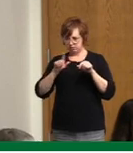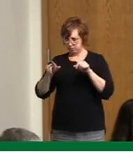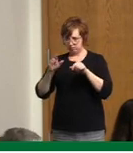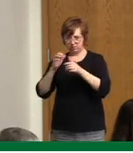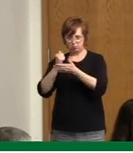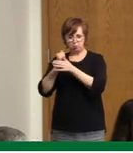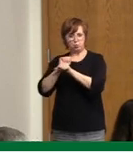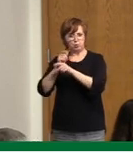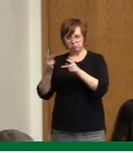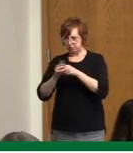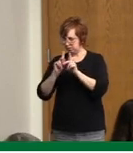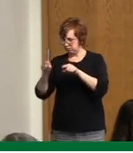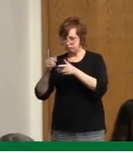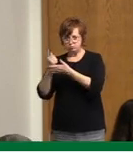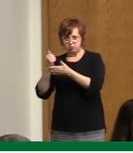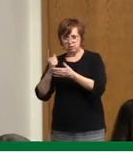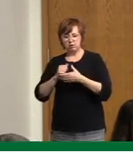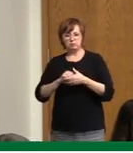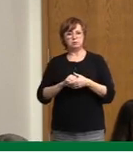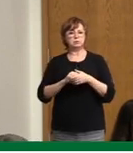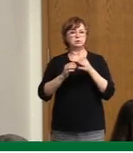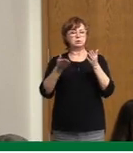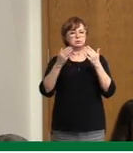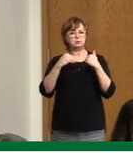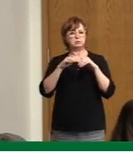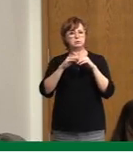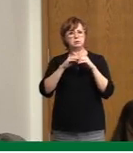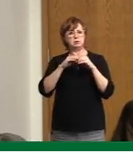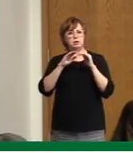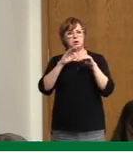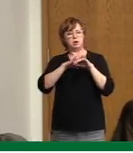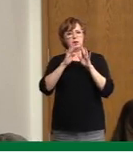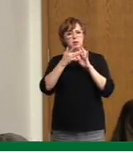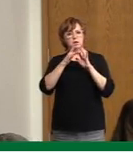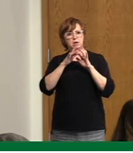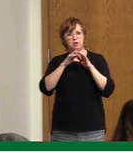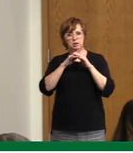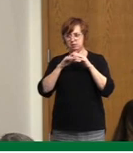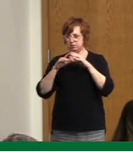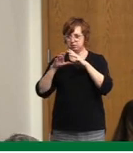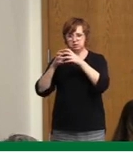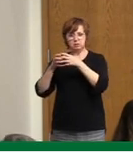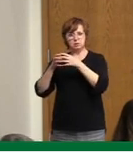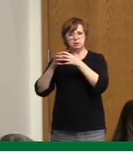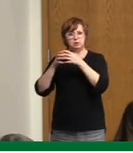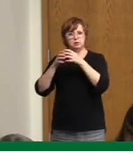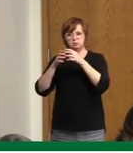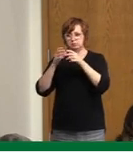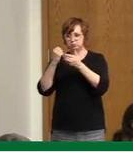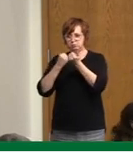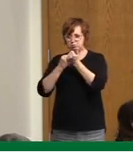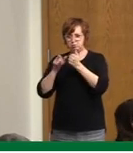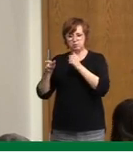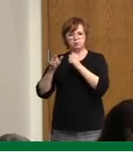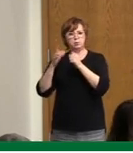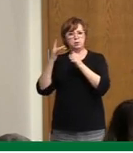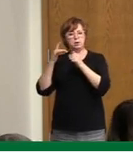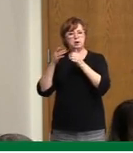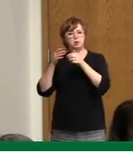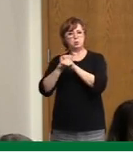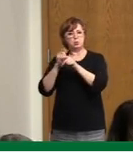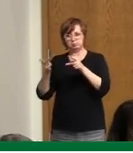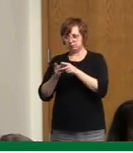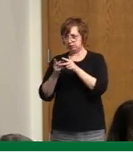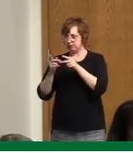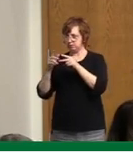There are supports there to facilitate quick isolation and contact tracing in partnership with public health. So, you know, workplaces are getting